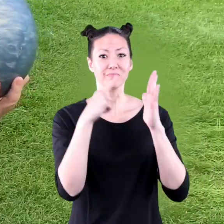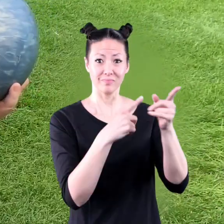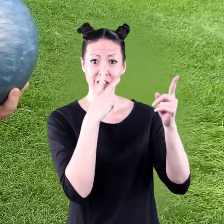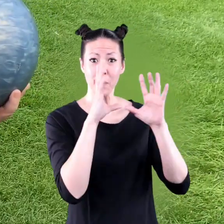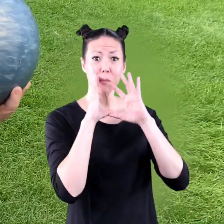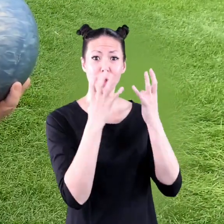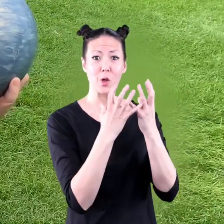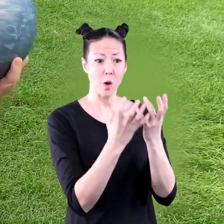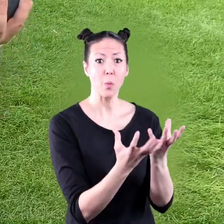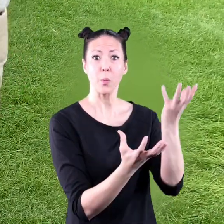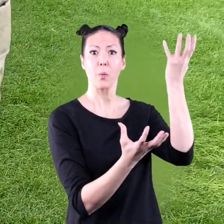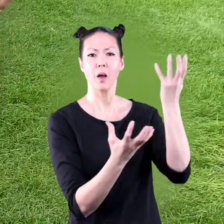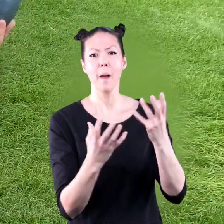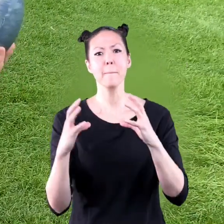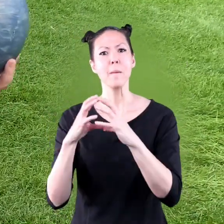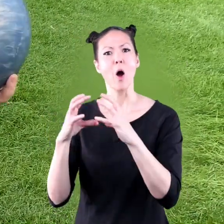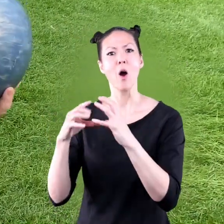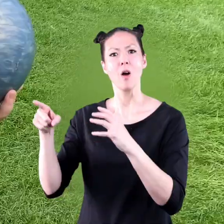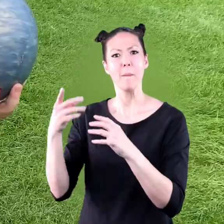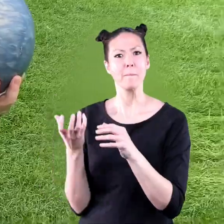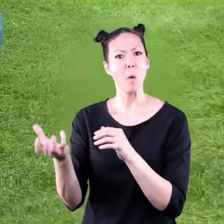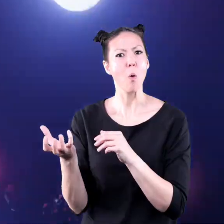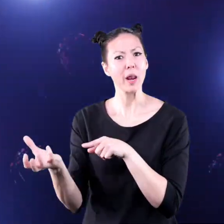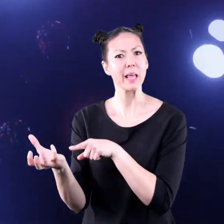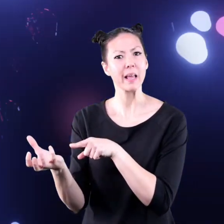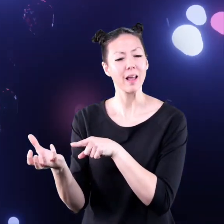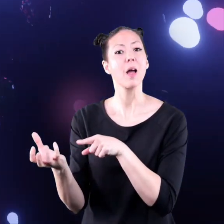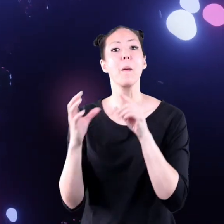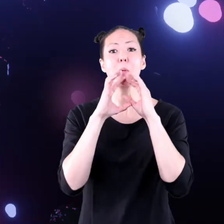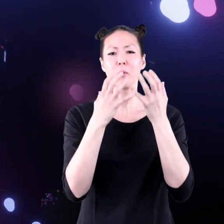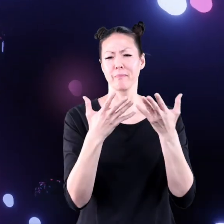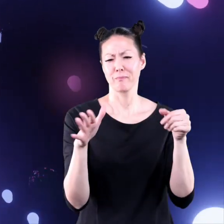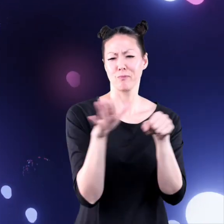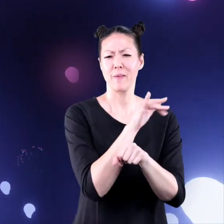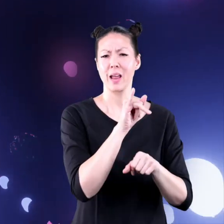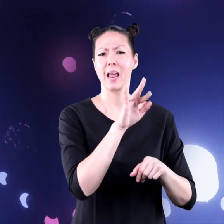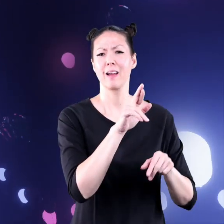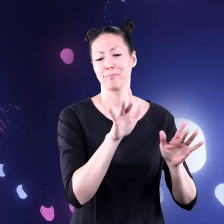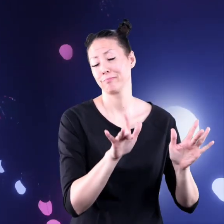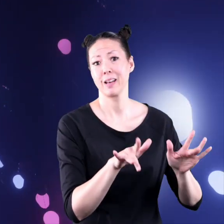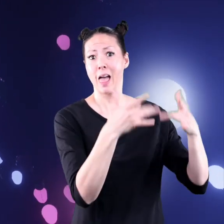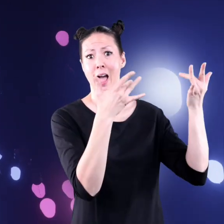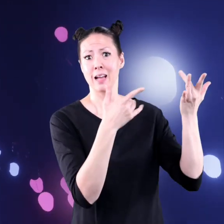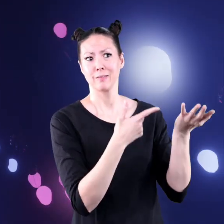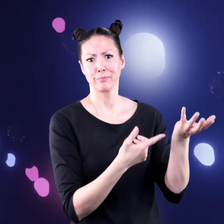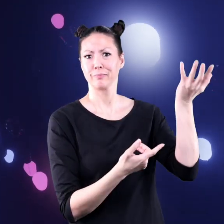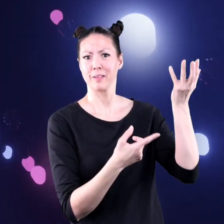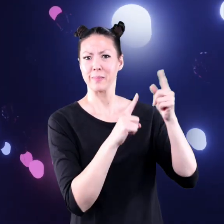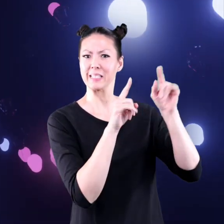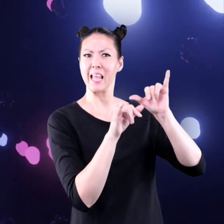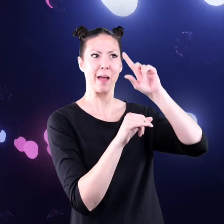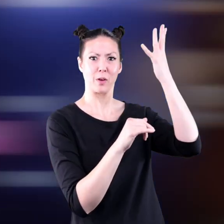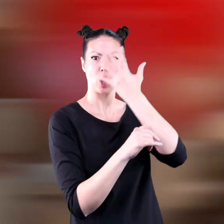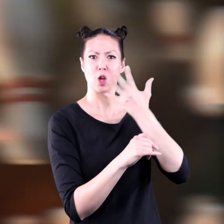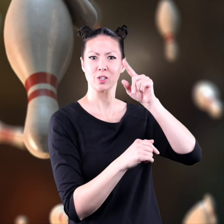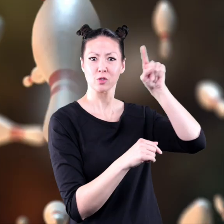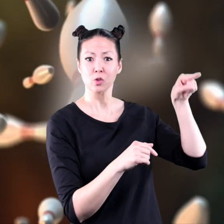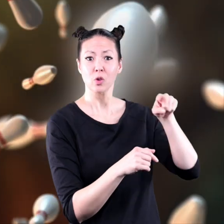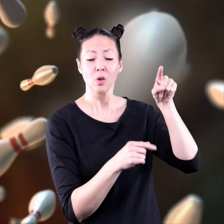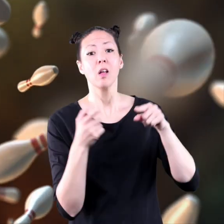How about a balloon and a bowling ball? The balloon is full of air making it very light,